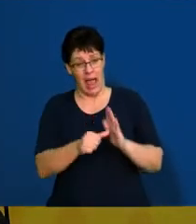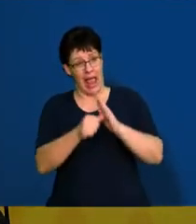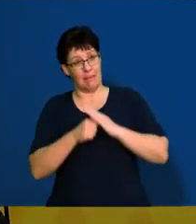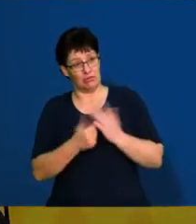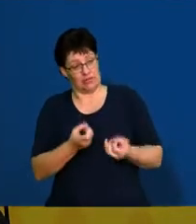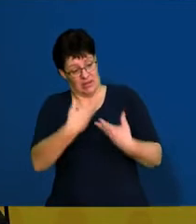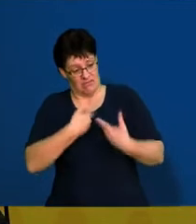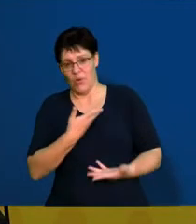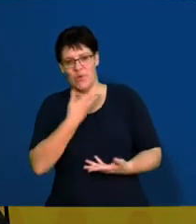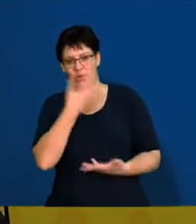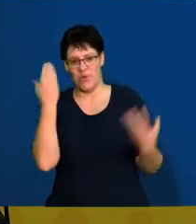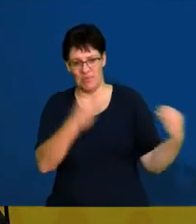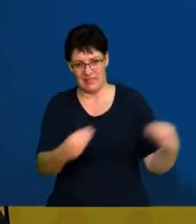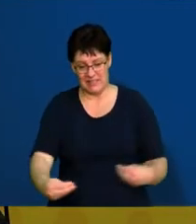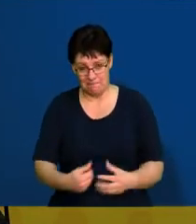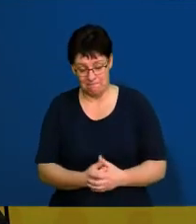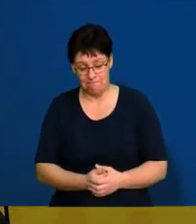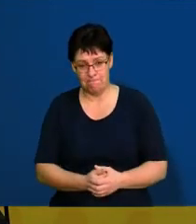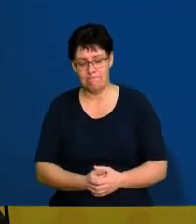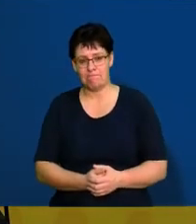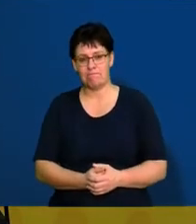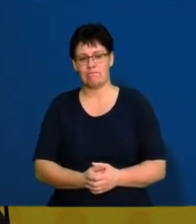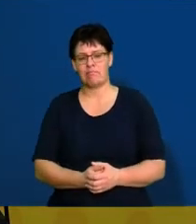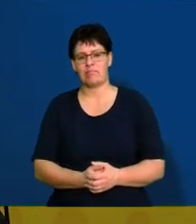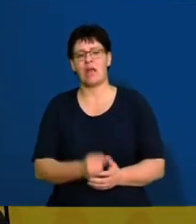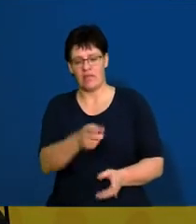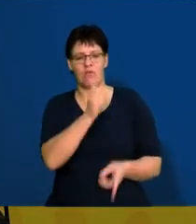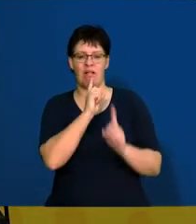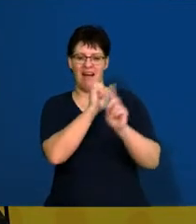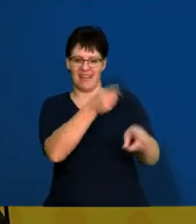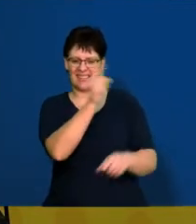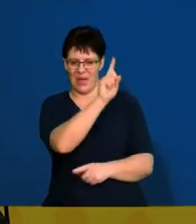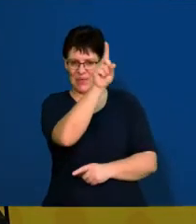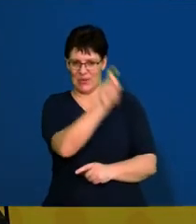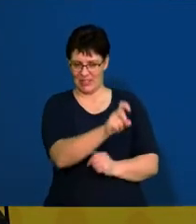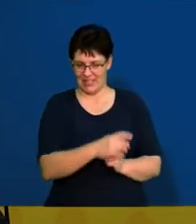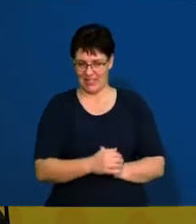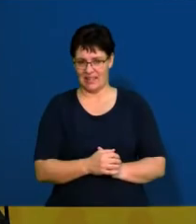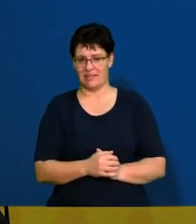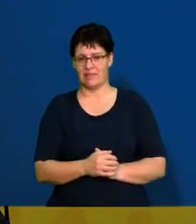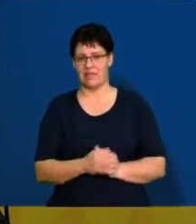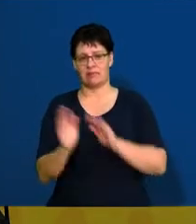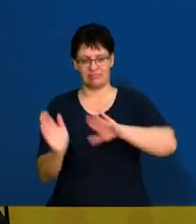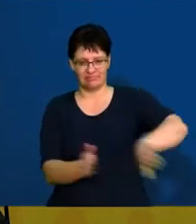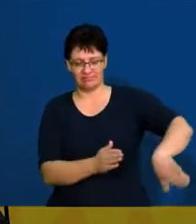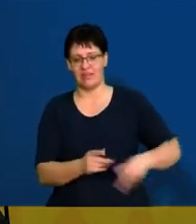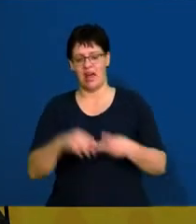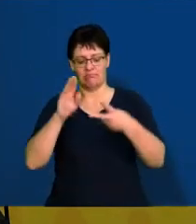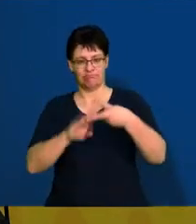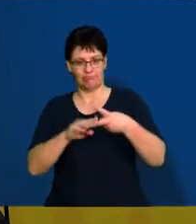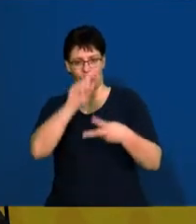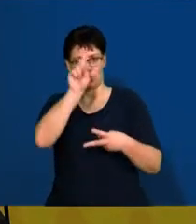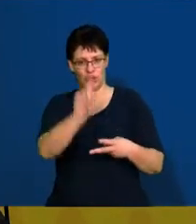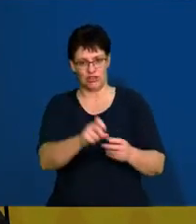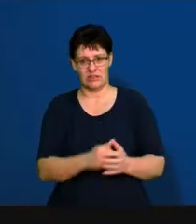image of the business. All right, so that will answer that question. Let's go on to another question.